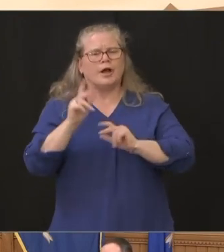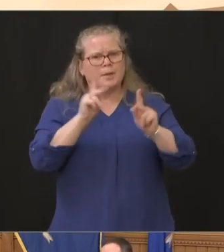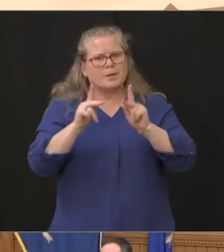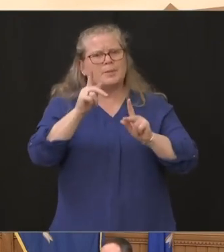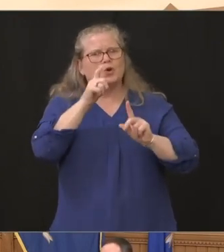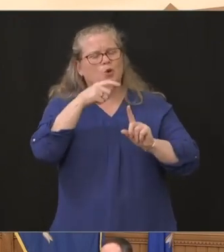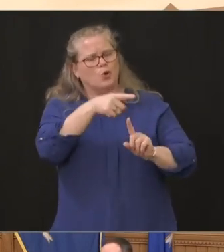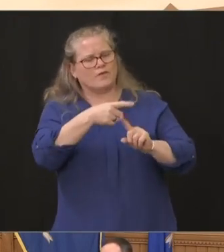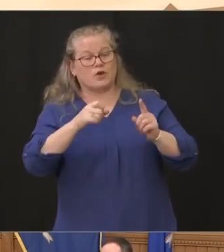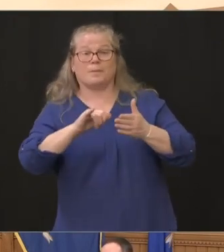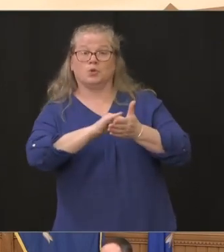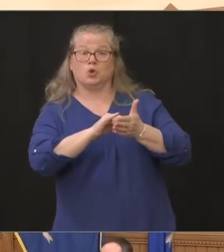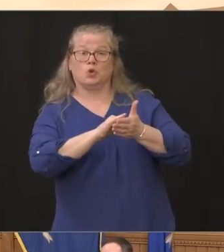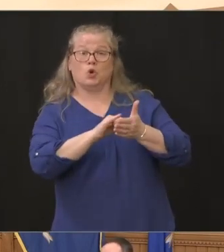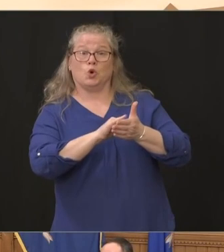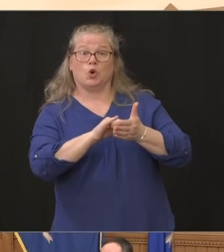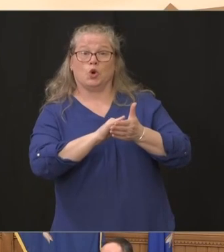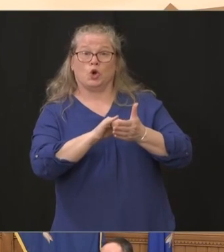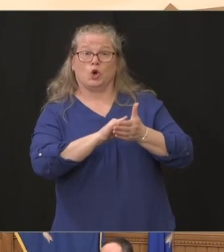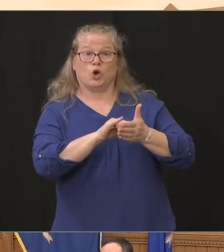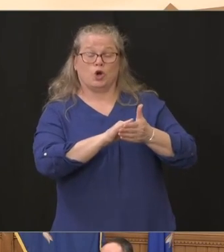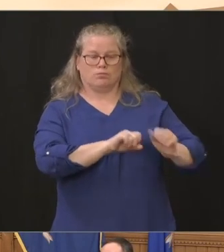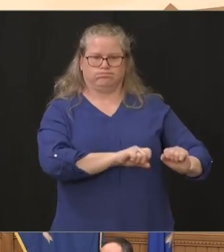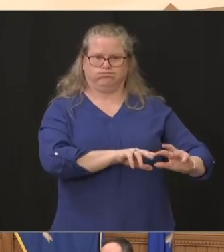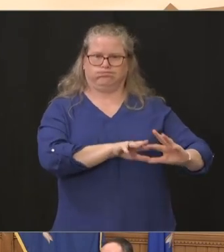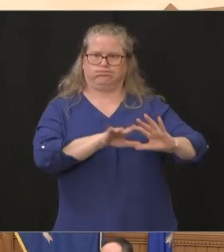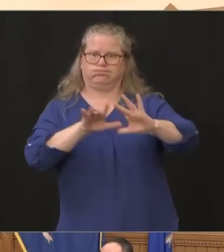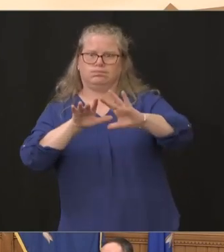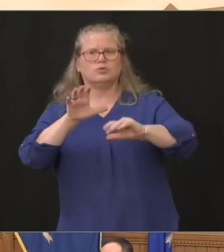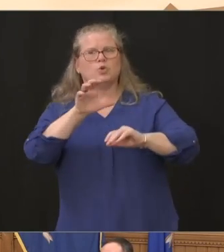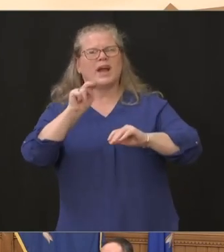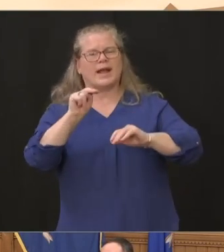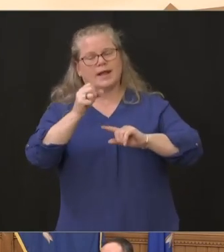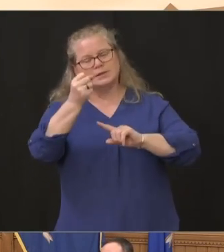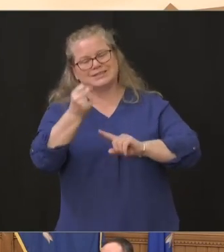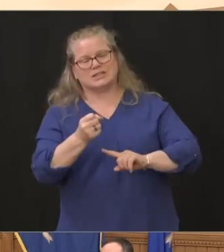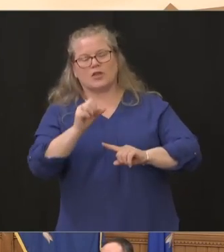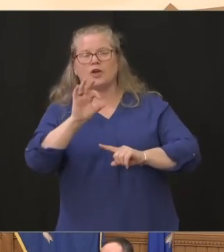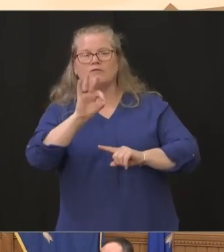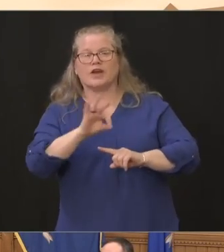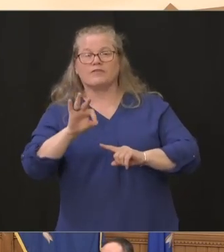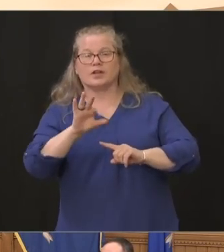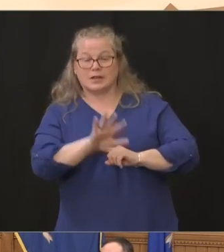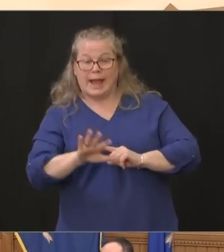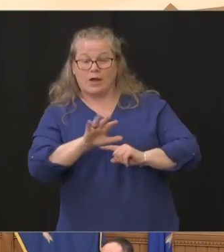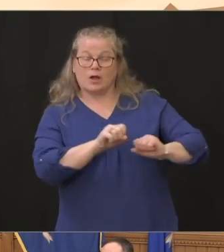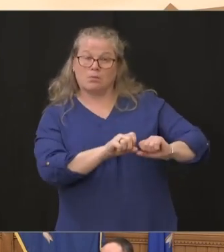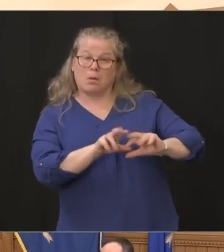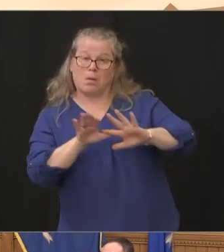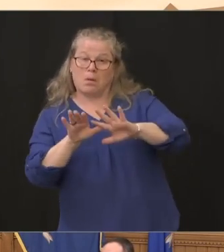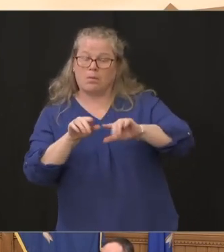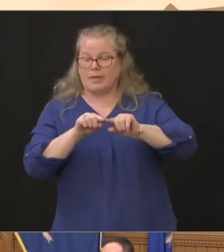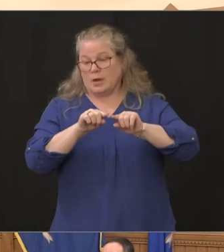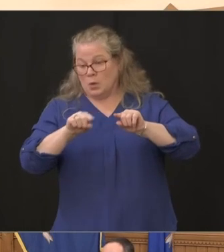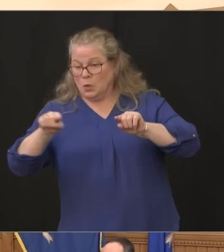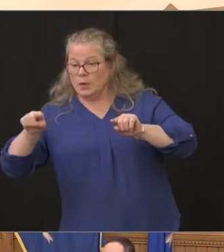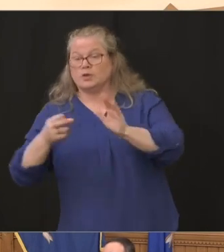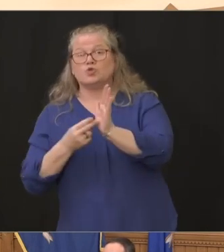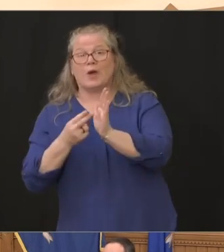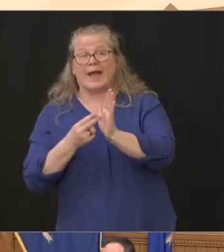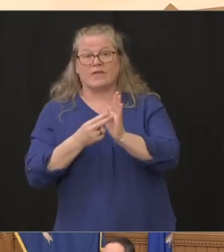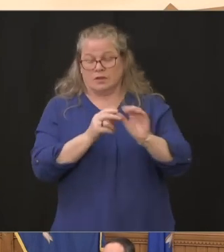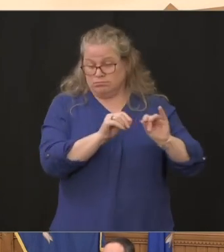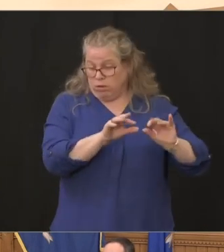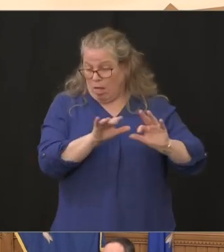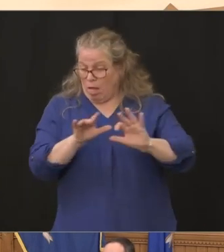fairfield county frankly and and and moving up the coast towards new haven uh are the hospitals ready for this we just talked about a peak